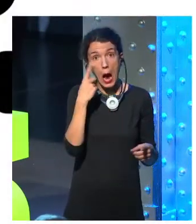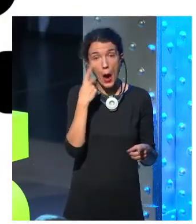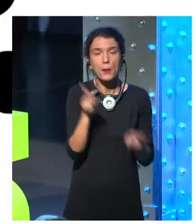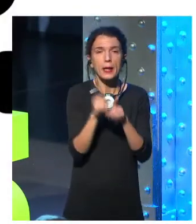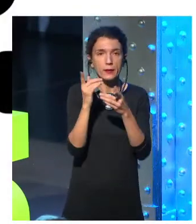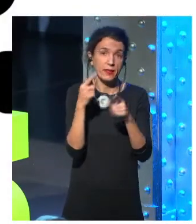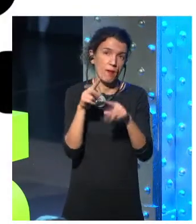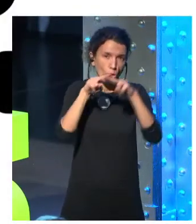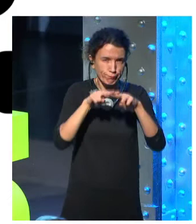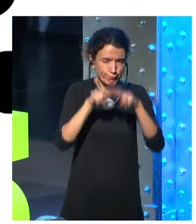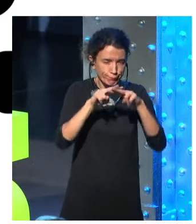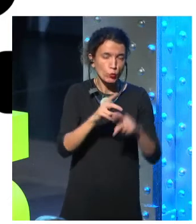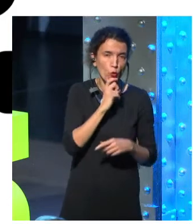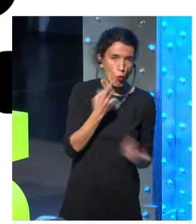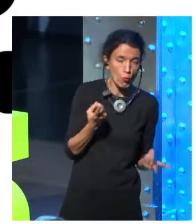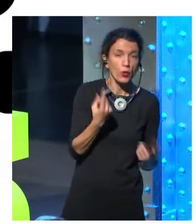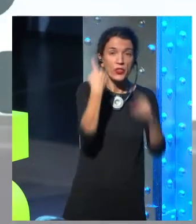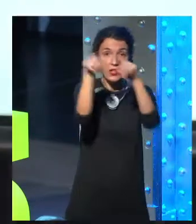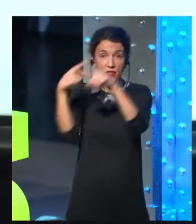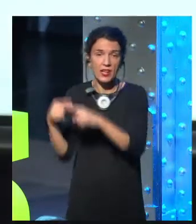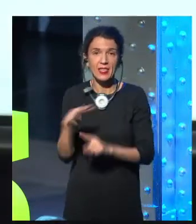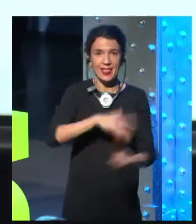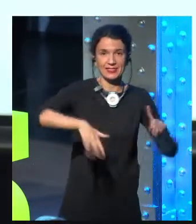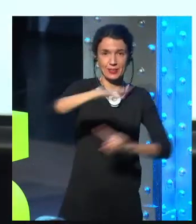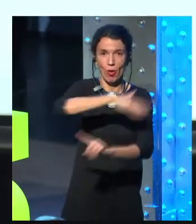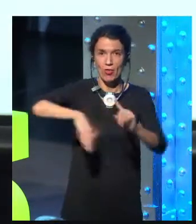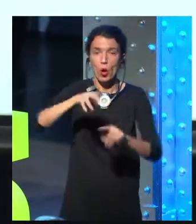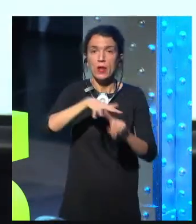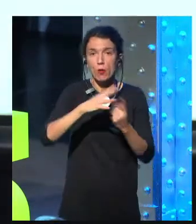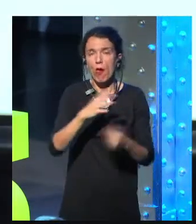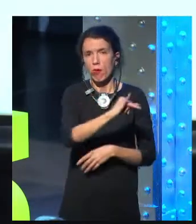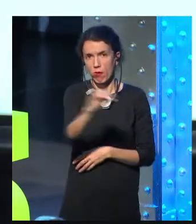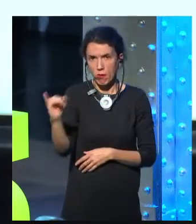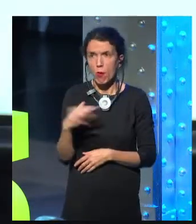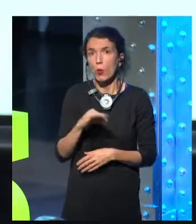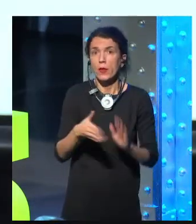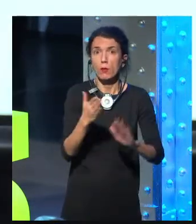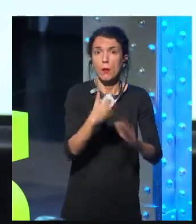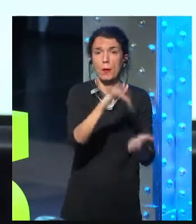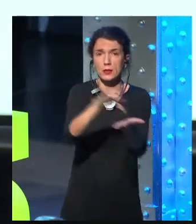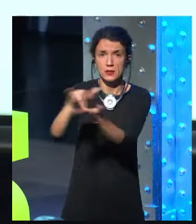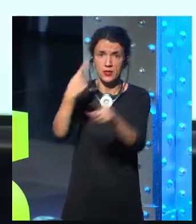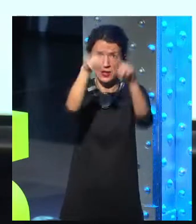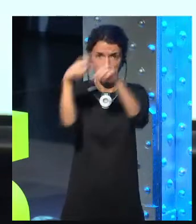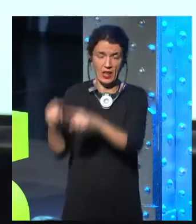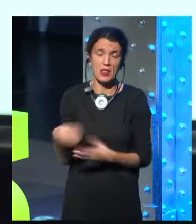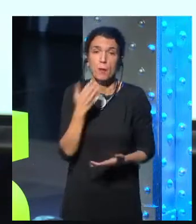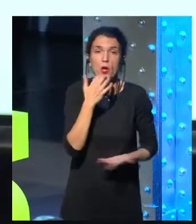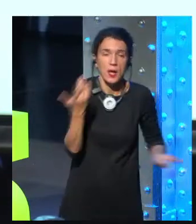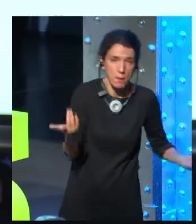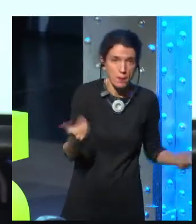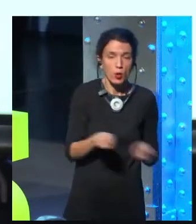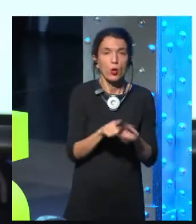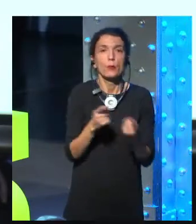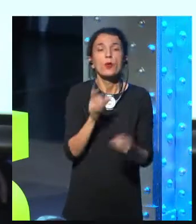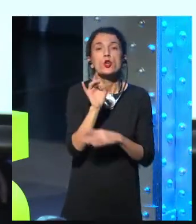be very careful about which notifications you get sent to you. Or the smart fridge. There are